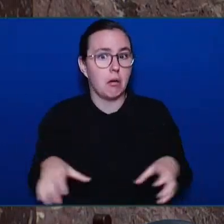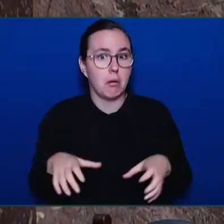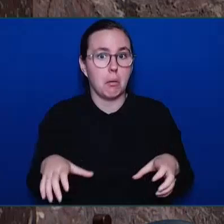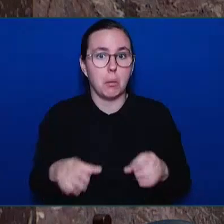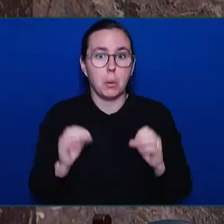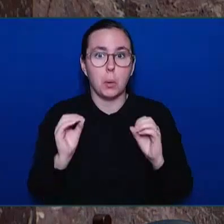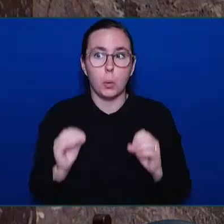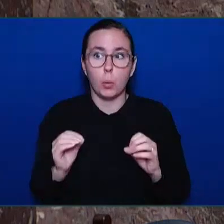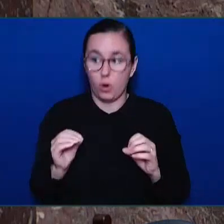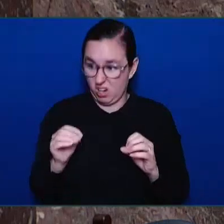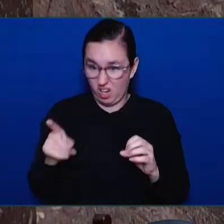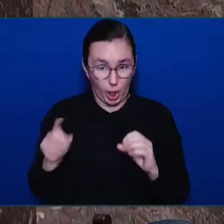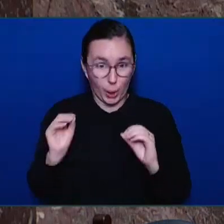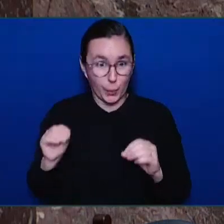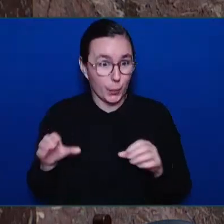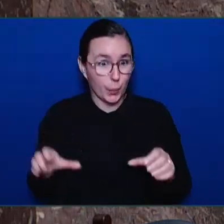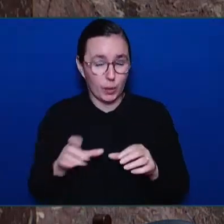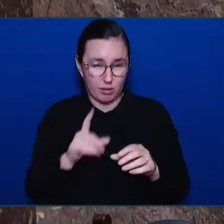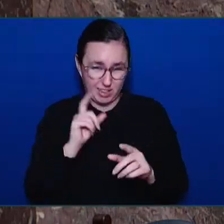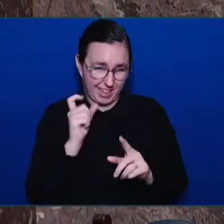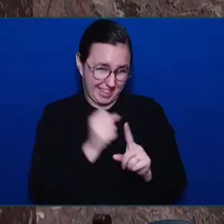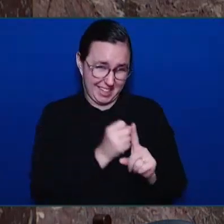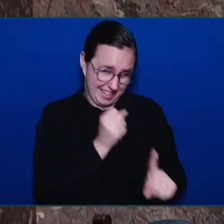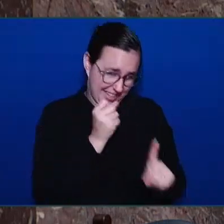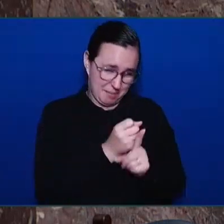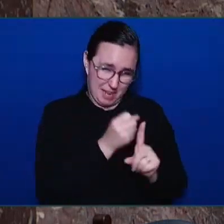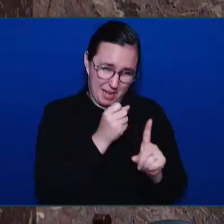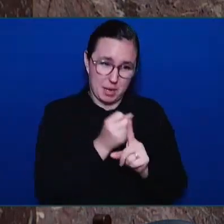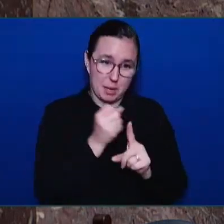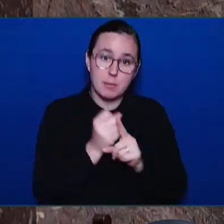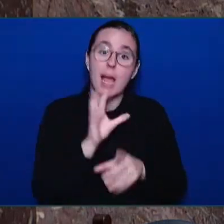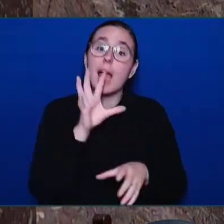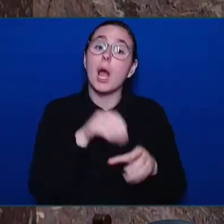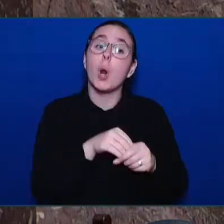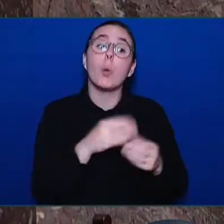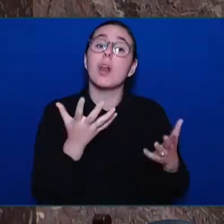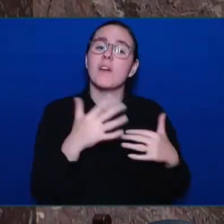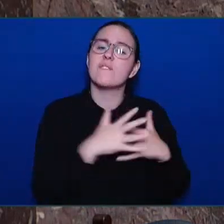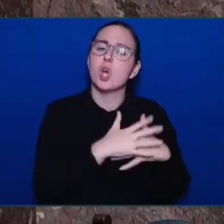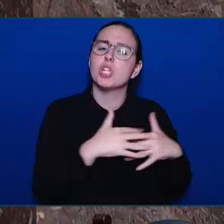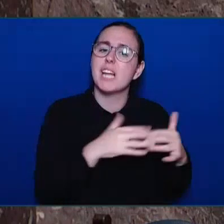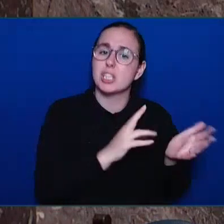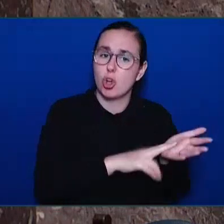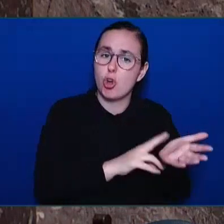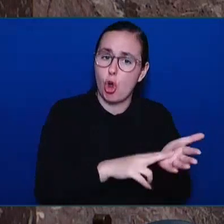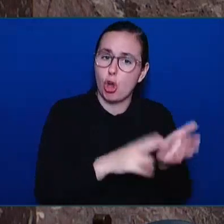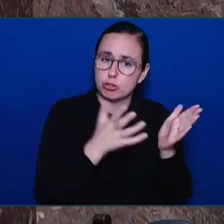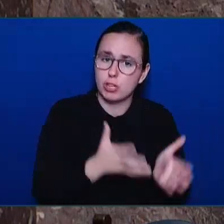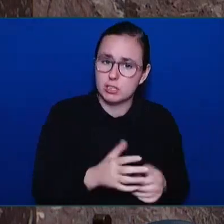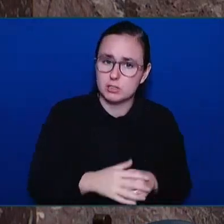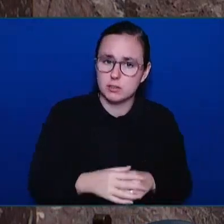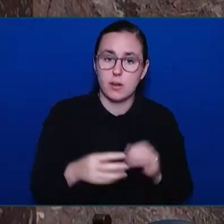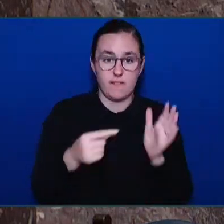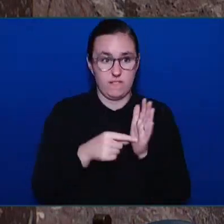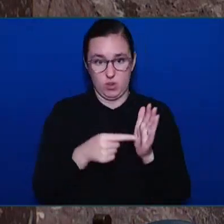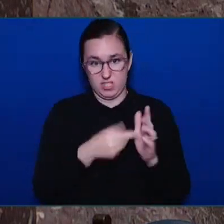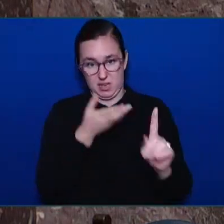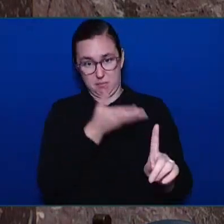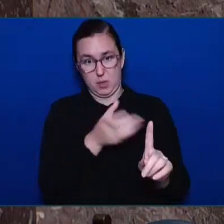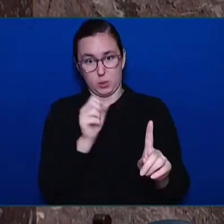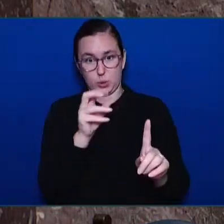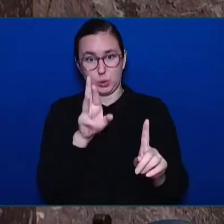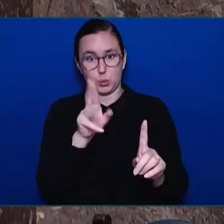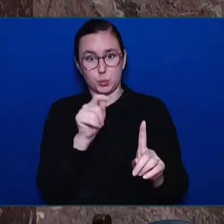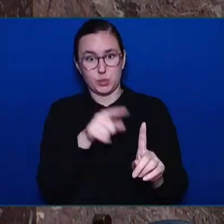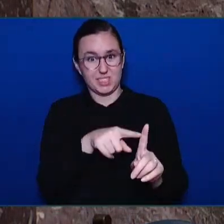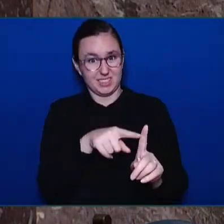like Shelley Stewart. This is the time of year that they need to be logging to pay the bills. When Shelley and her crew are working,